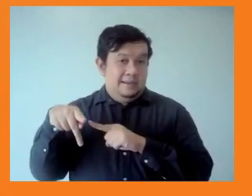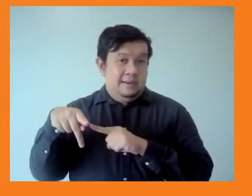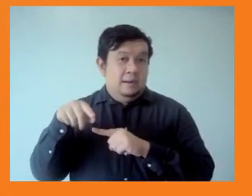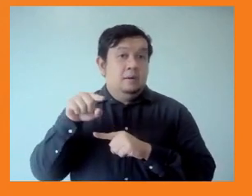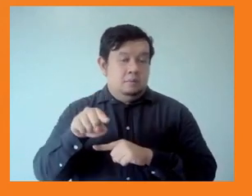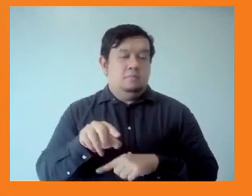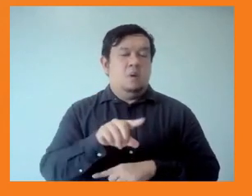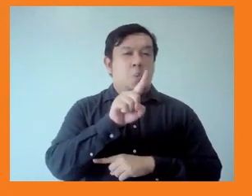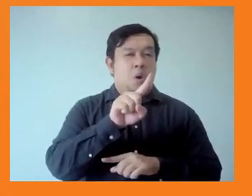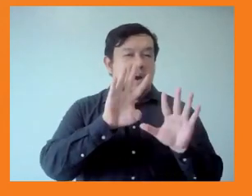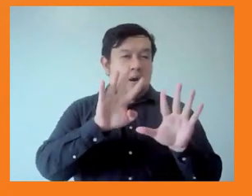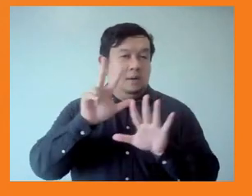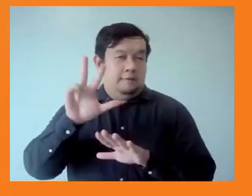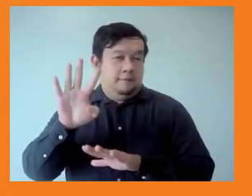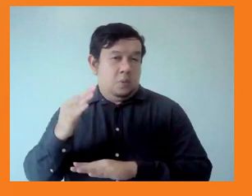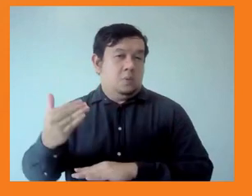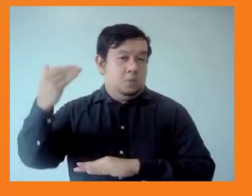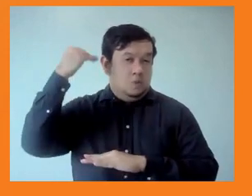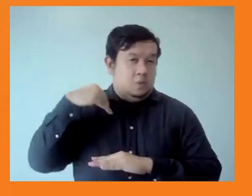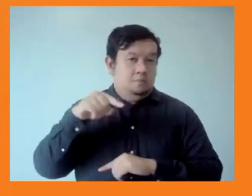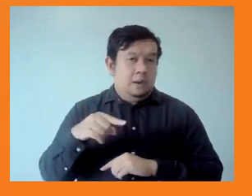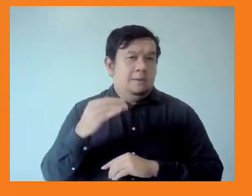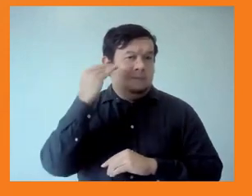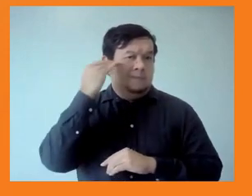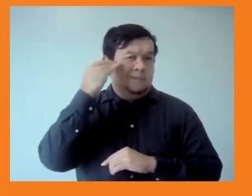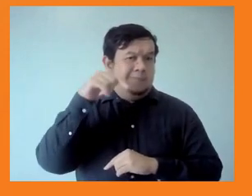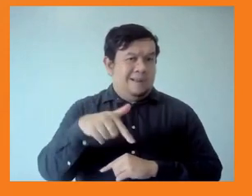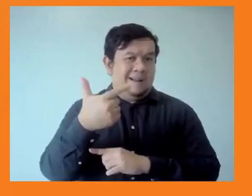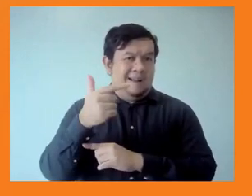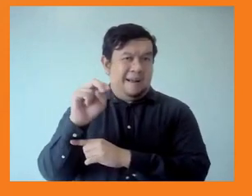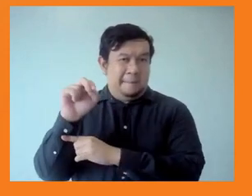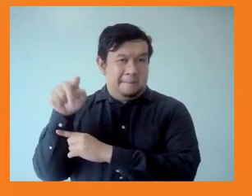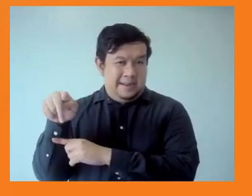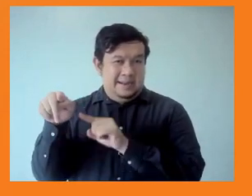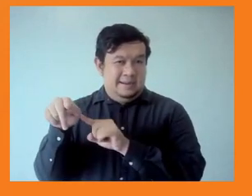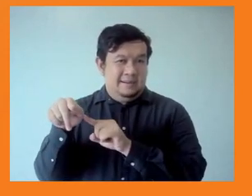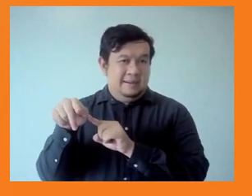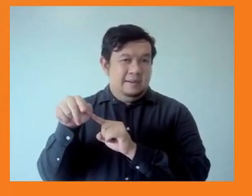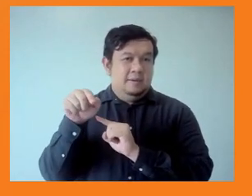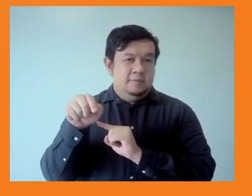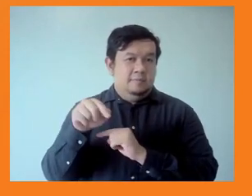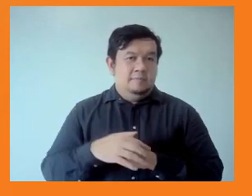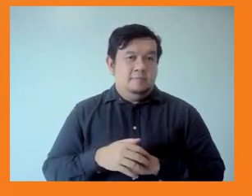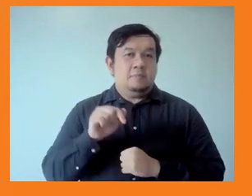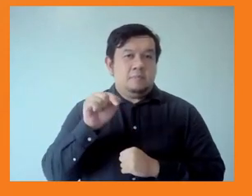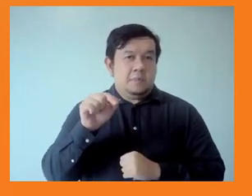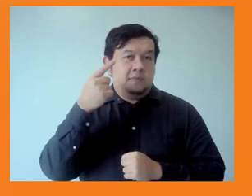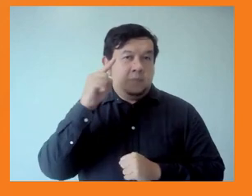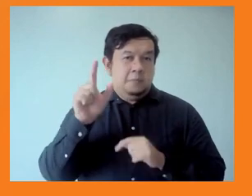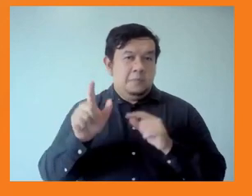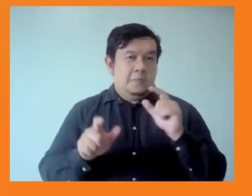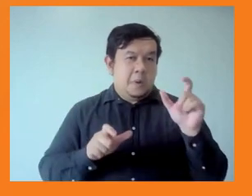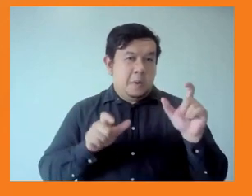welfare of a nation can scarcely be inferred as a measure of national income. So he himself